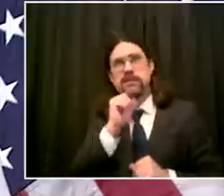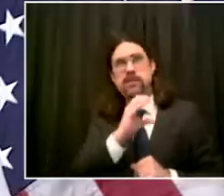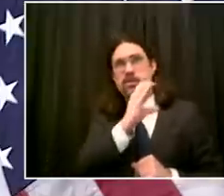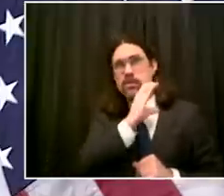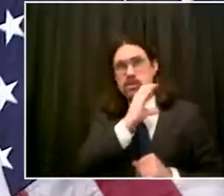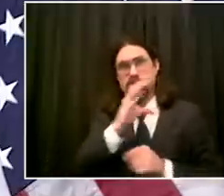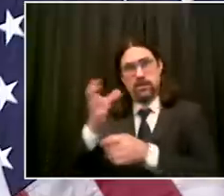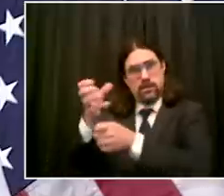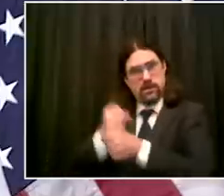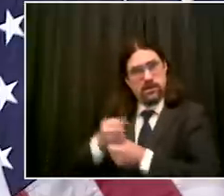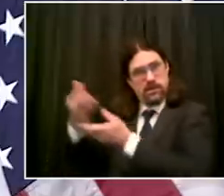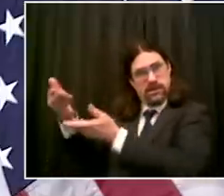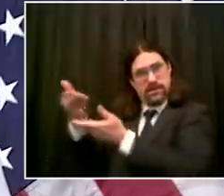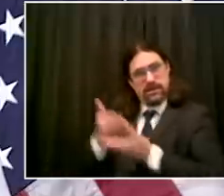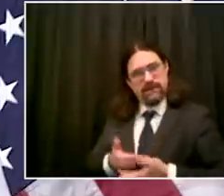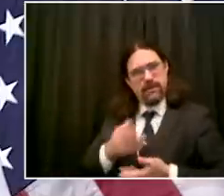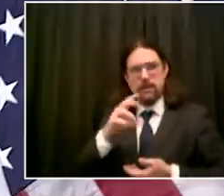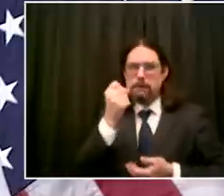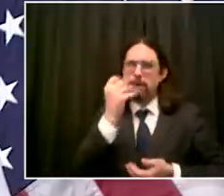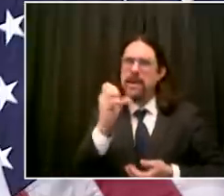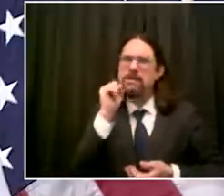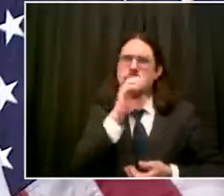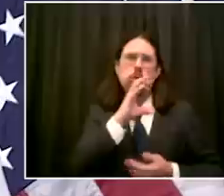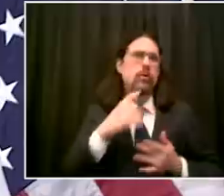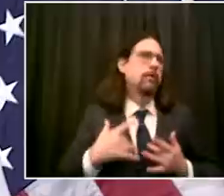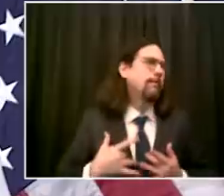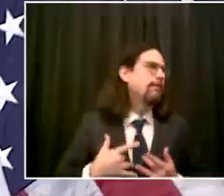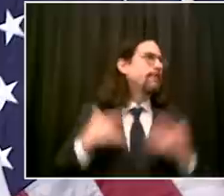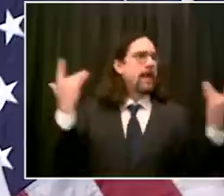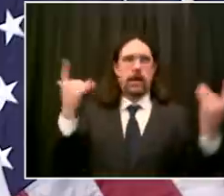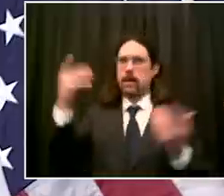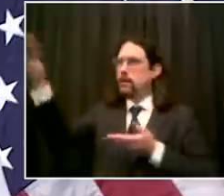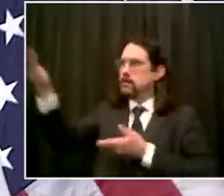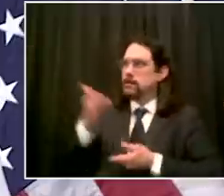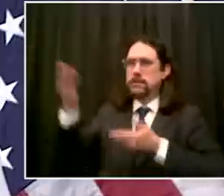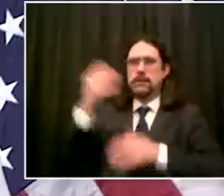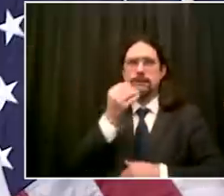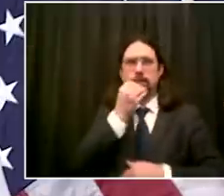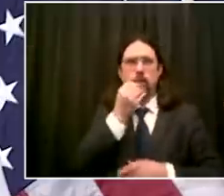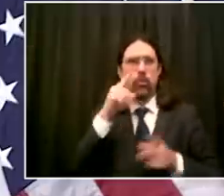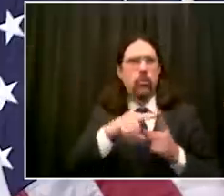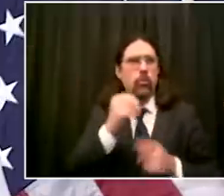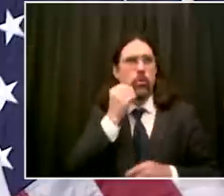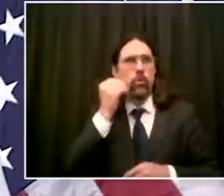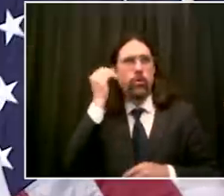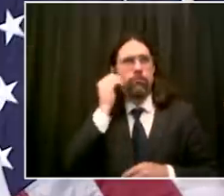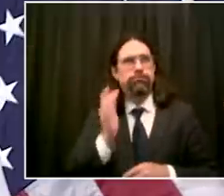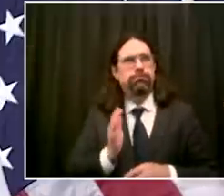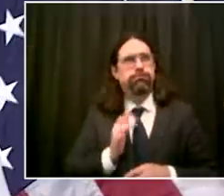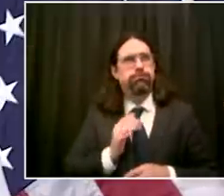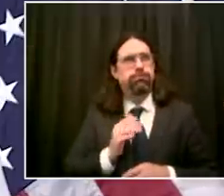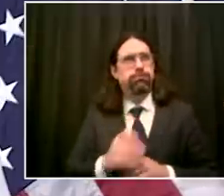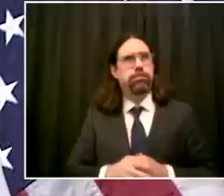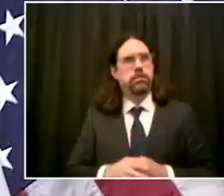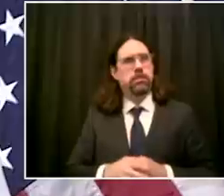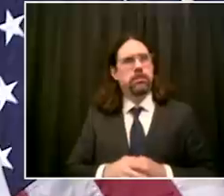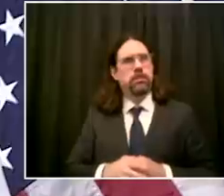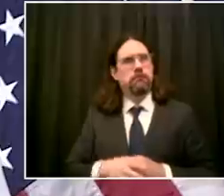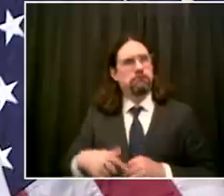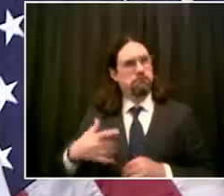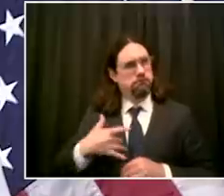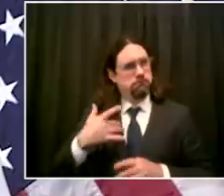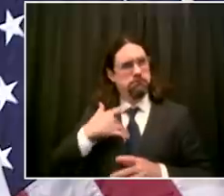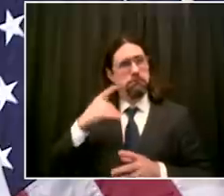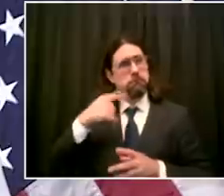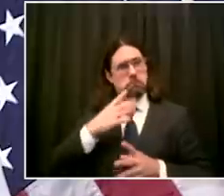and folks who really need those direct deliveries so overwhelmingly i want to say i think it has been a success and i give credit to our food czar